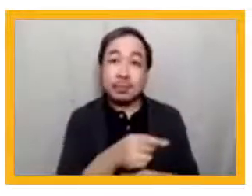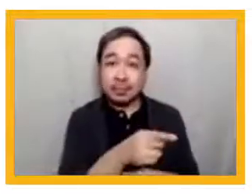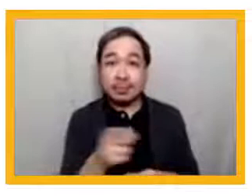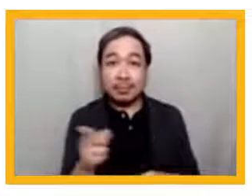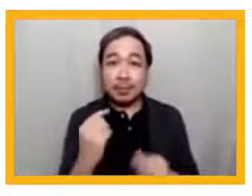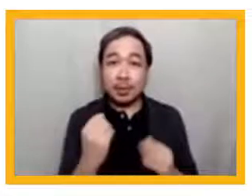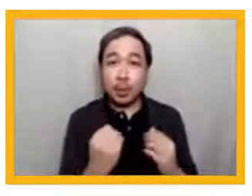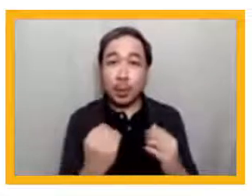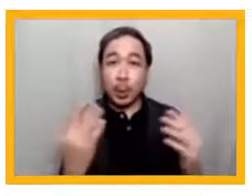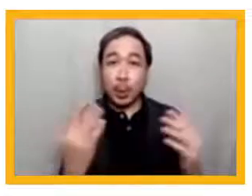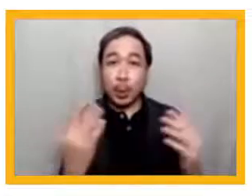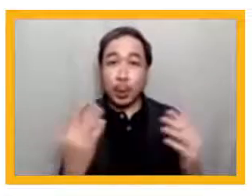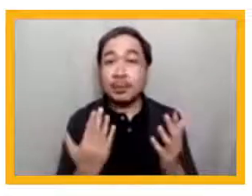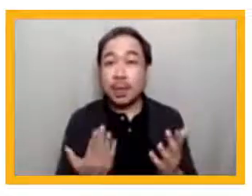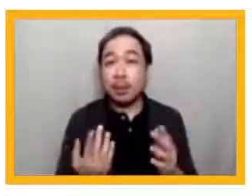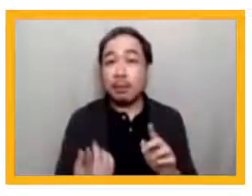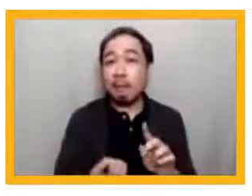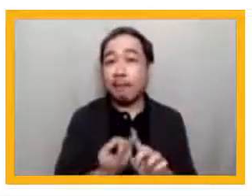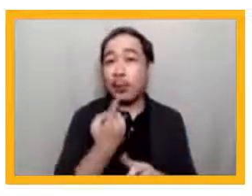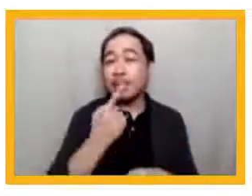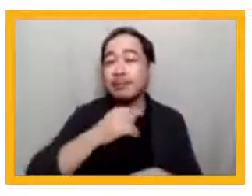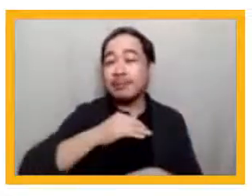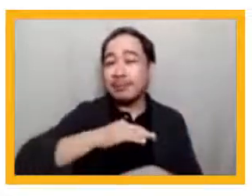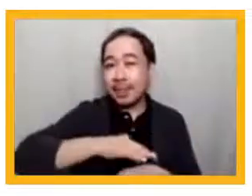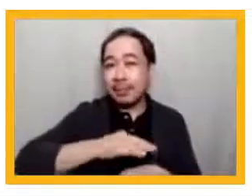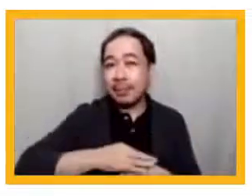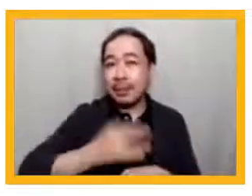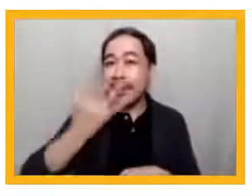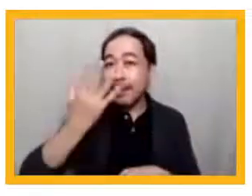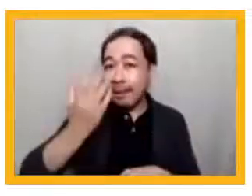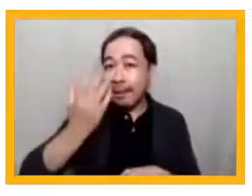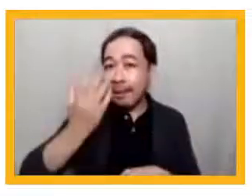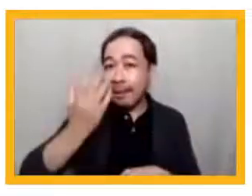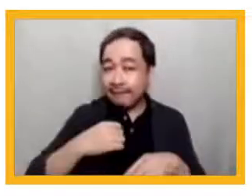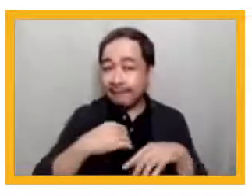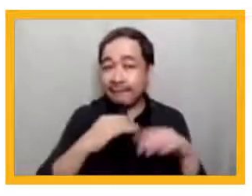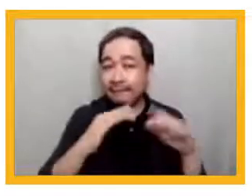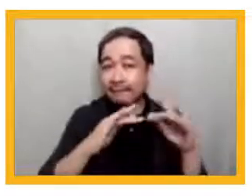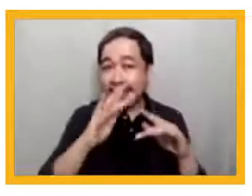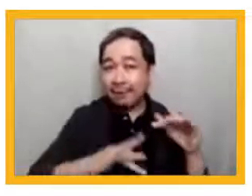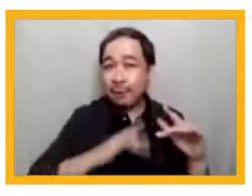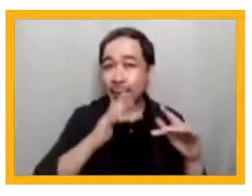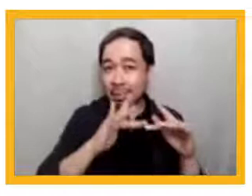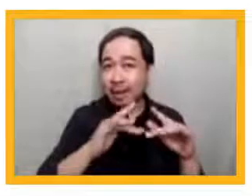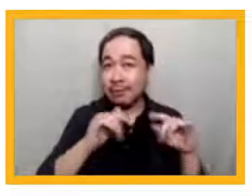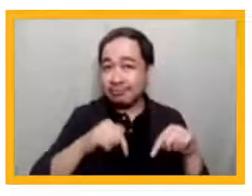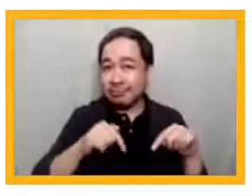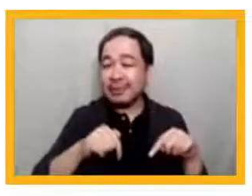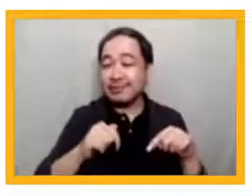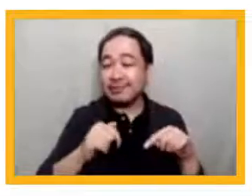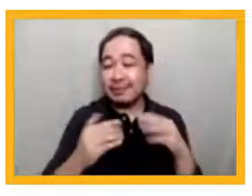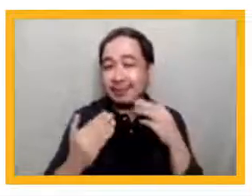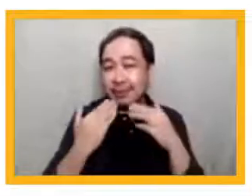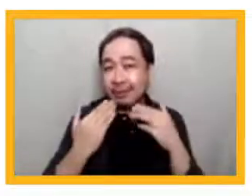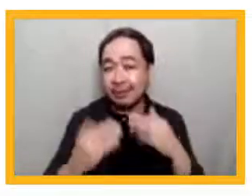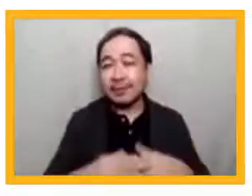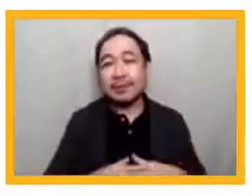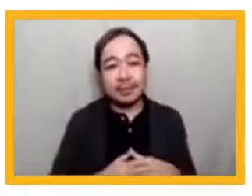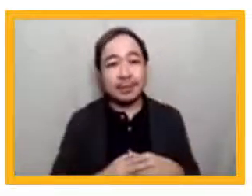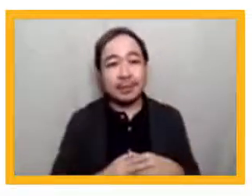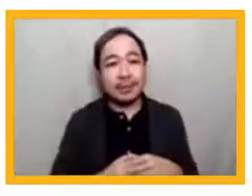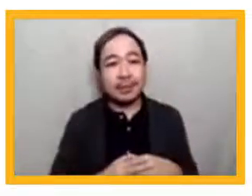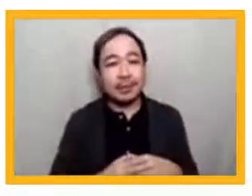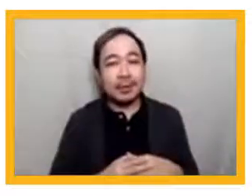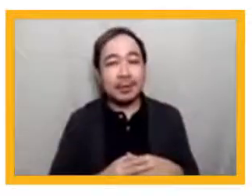this is the first time that we've done a virtual version of this event. But in fact, while doing this